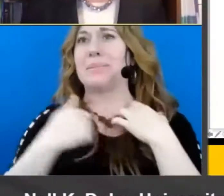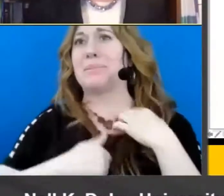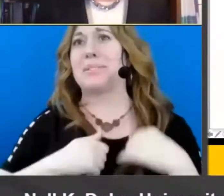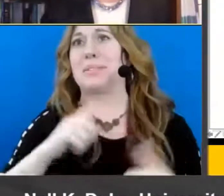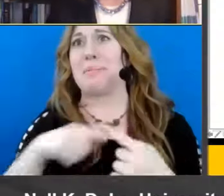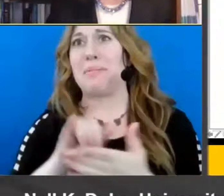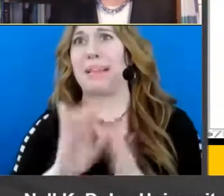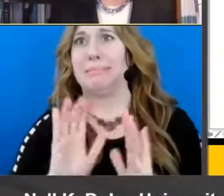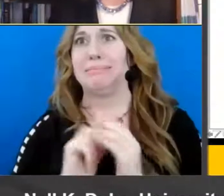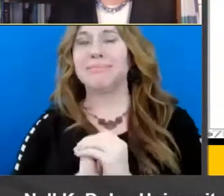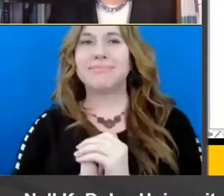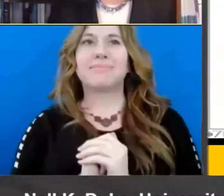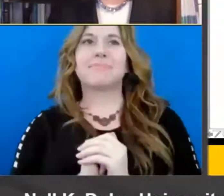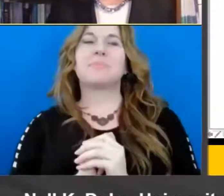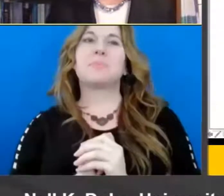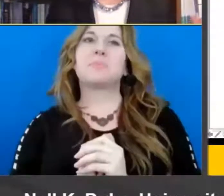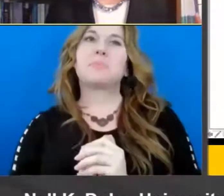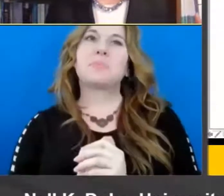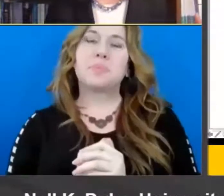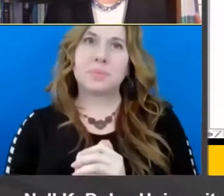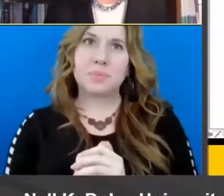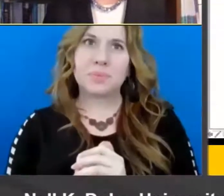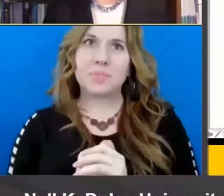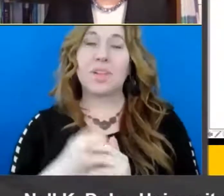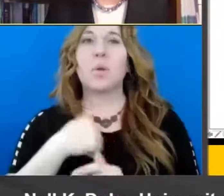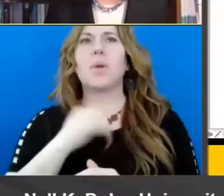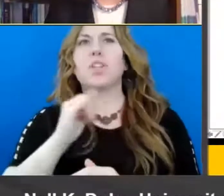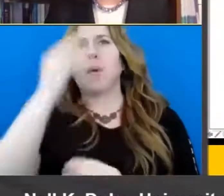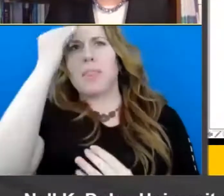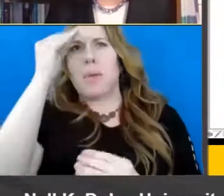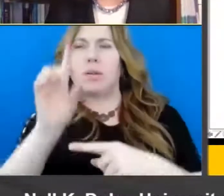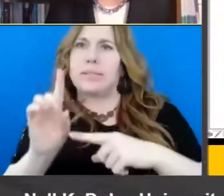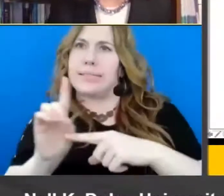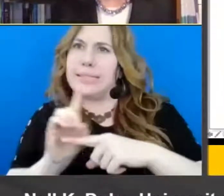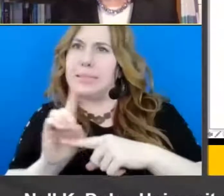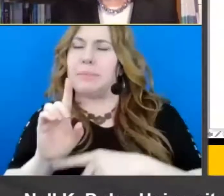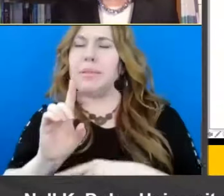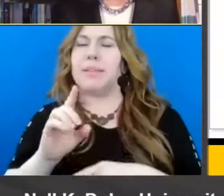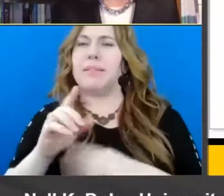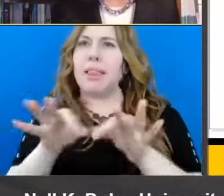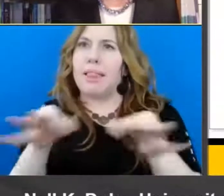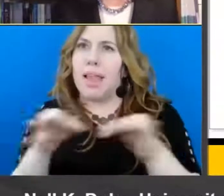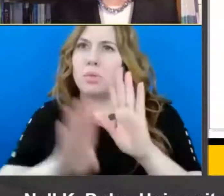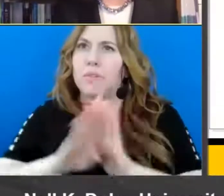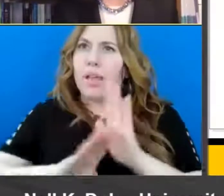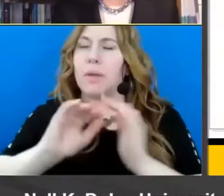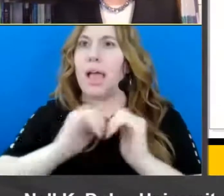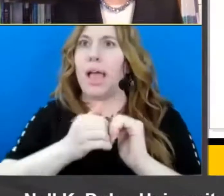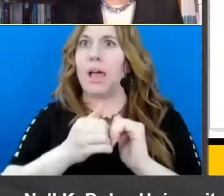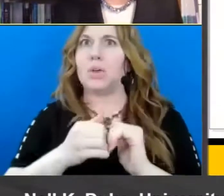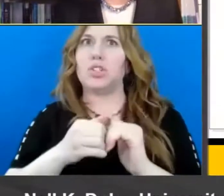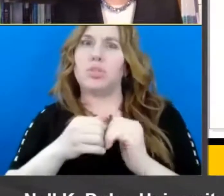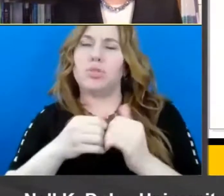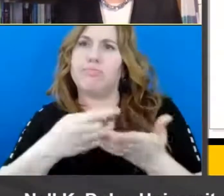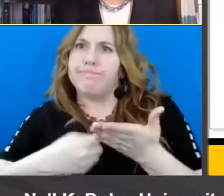um so uh so we also think about disciplinary language development how we learn to use say the discourse that